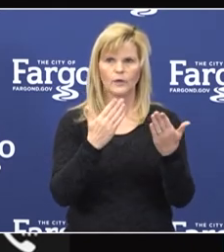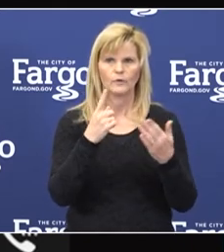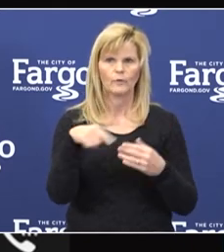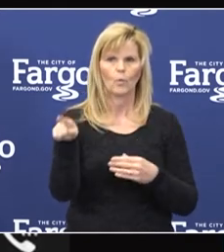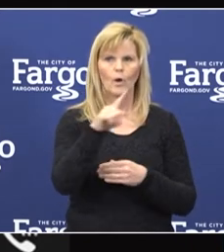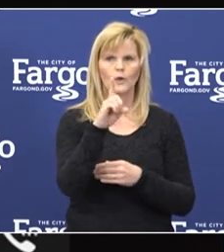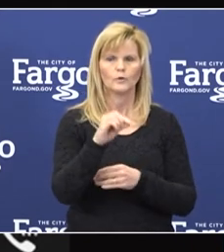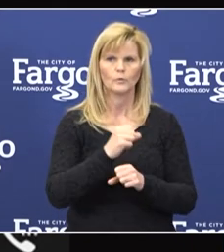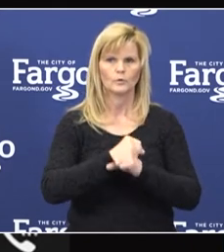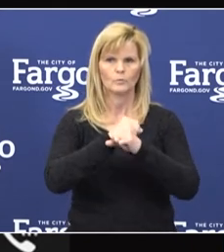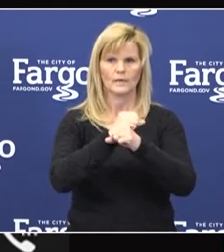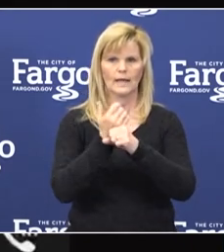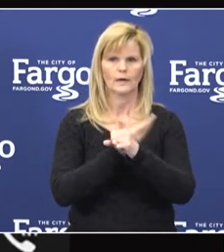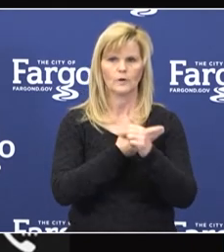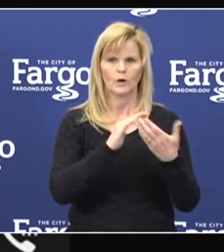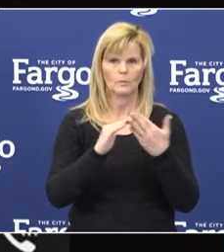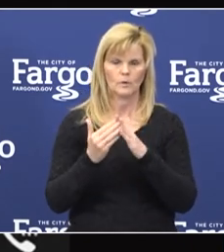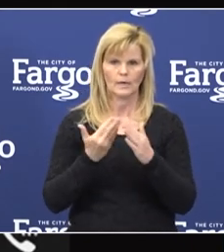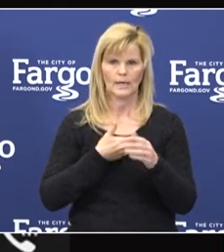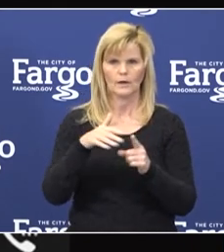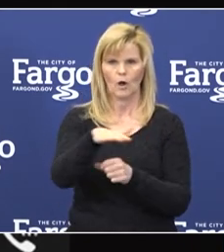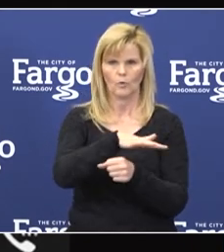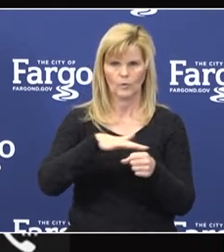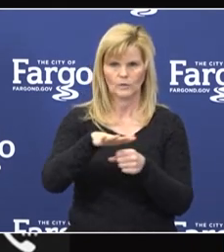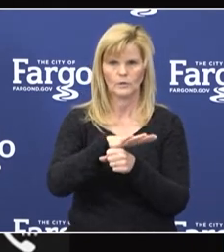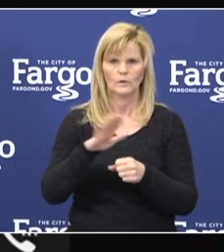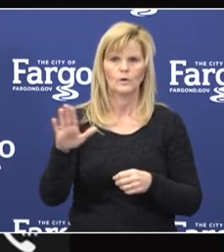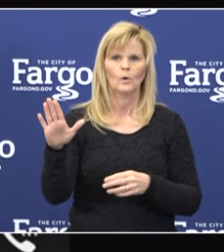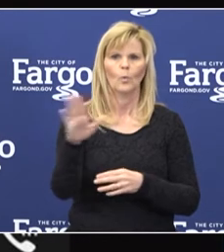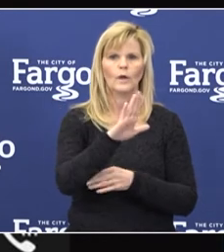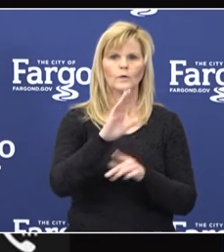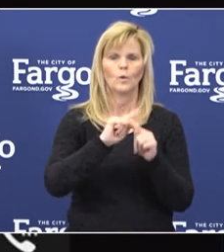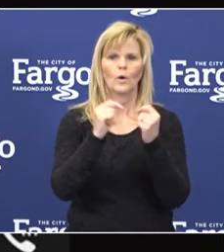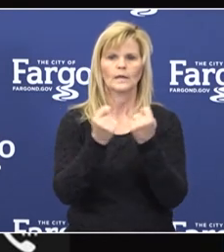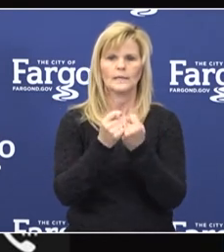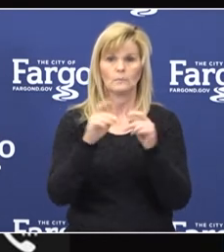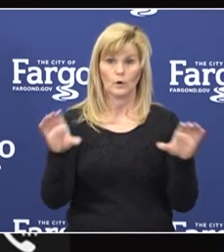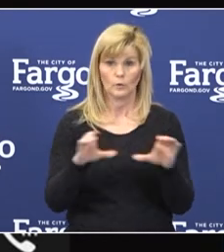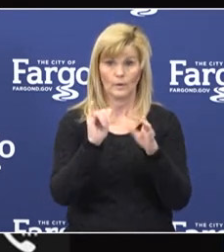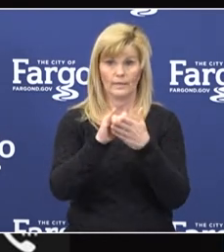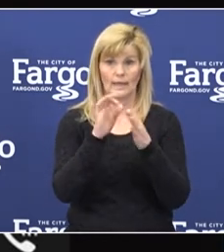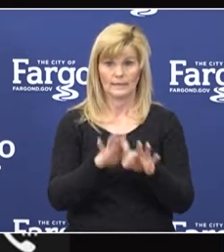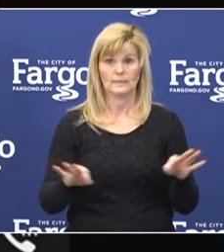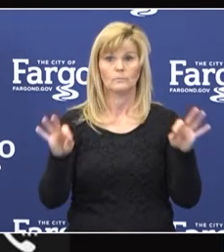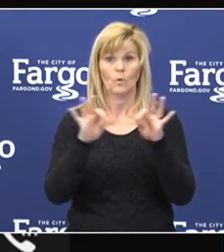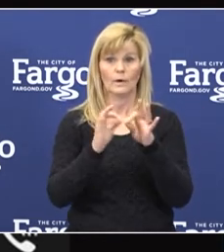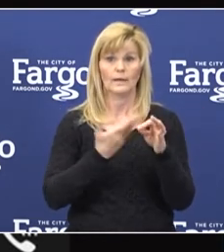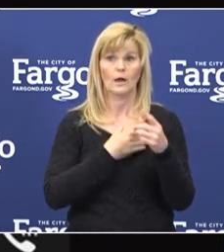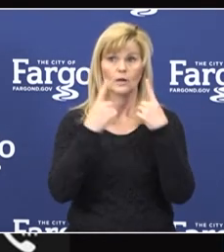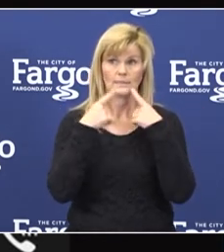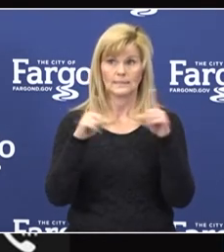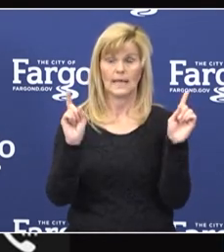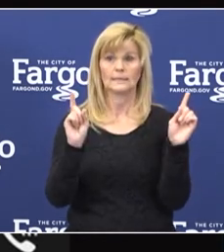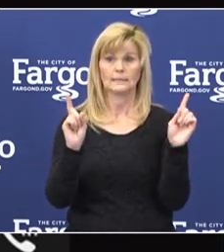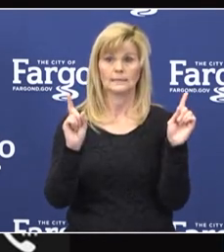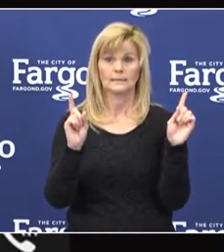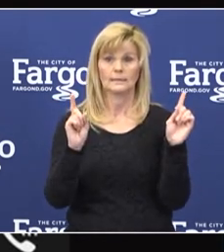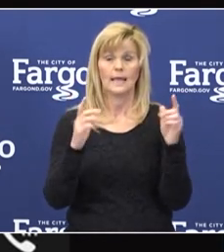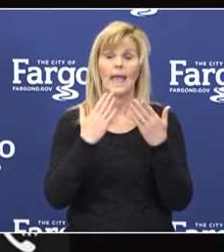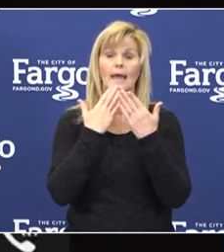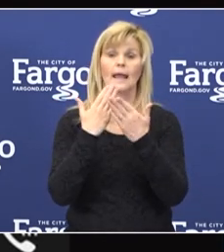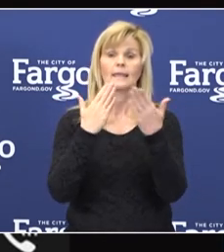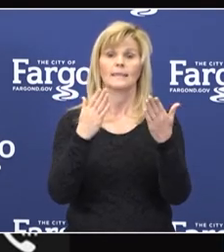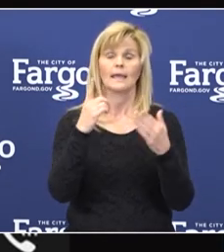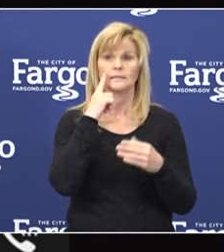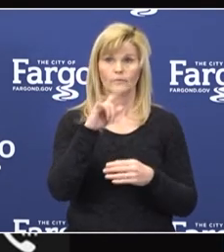communities in the region. The work that your teams are doing are instrumental in our success, and I give great thanks